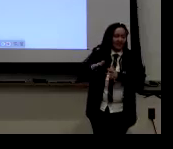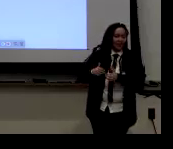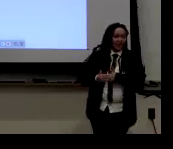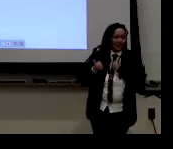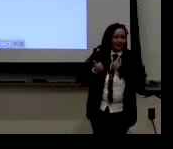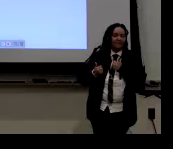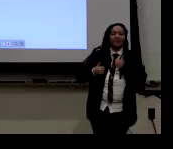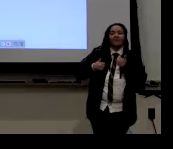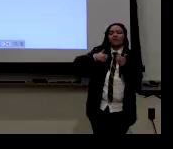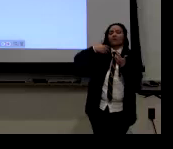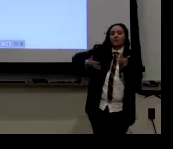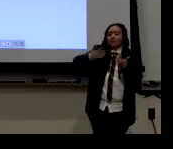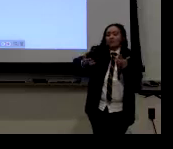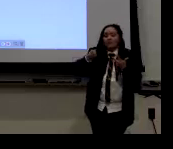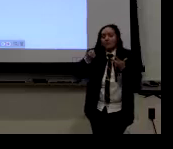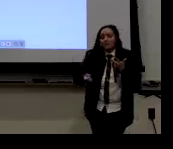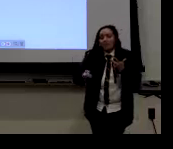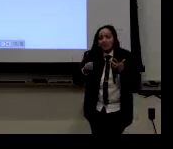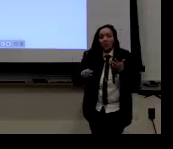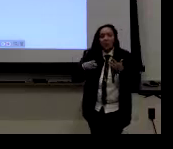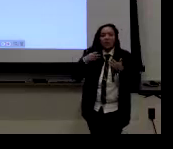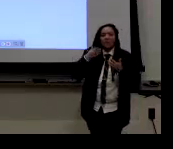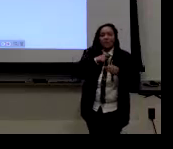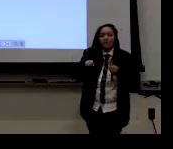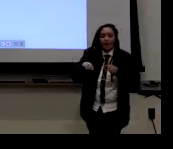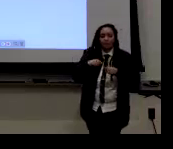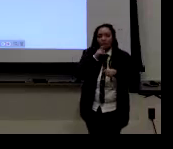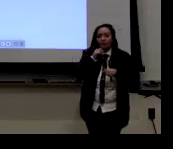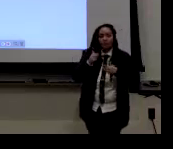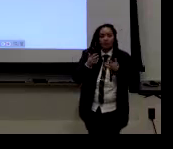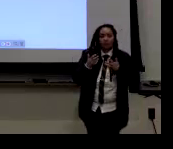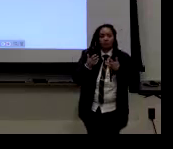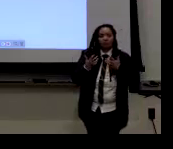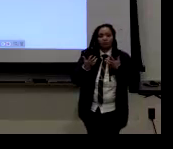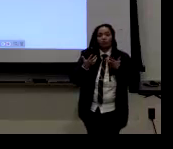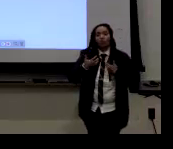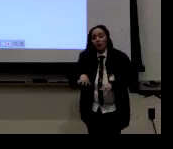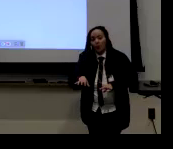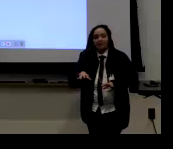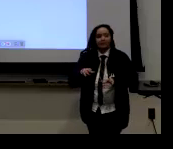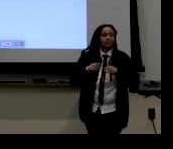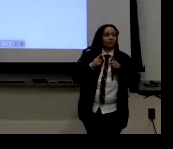haven't accepted your deafness yet or you're late deafened.